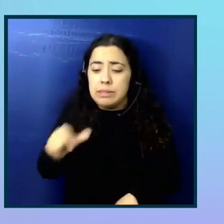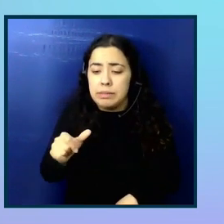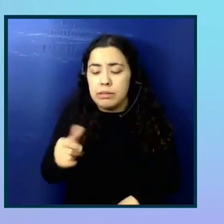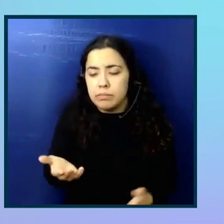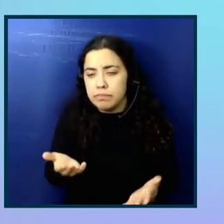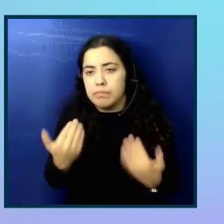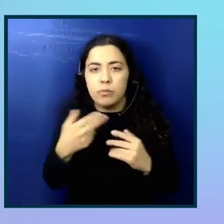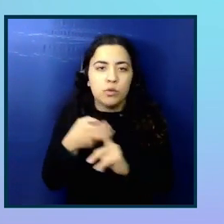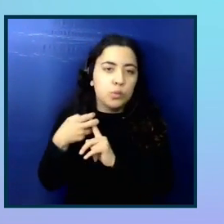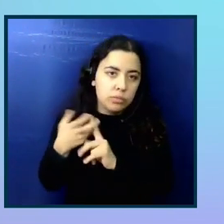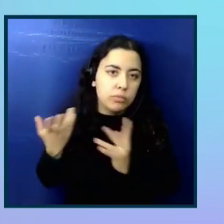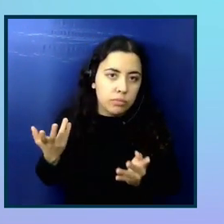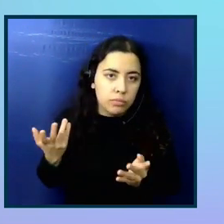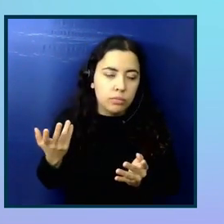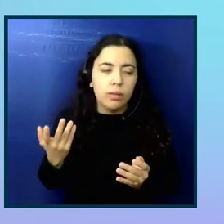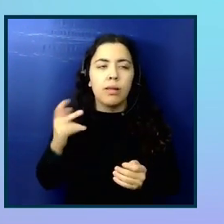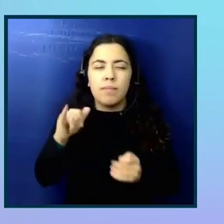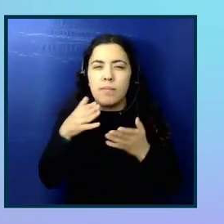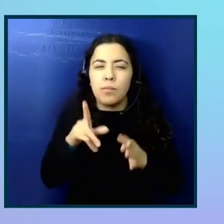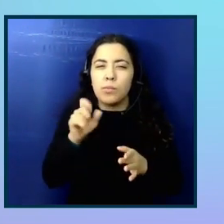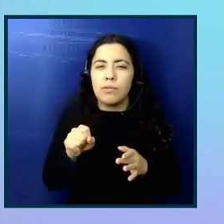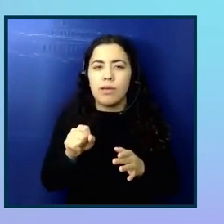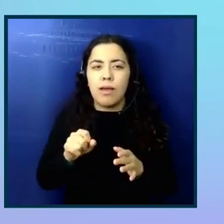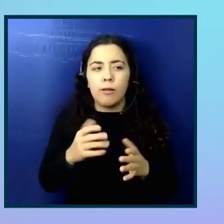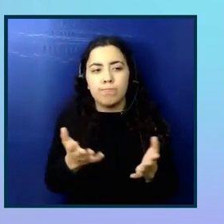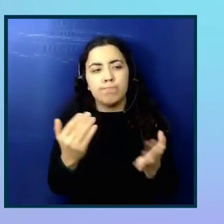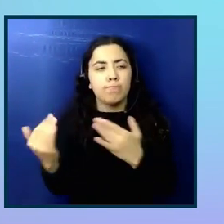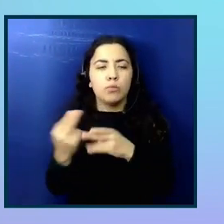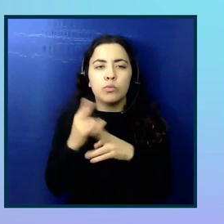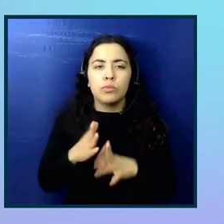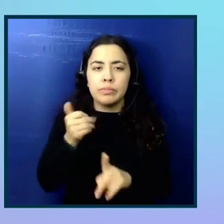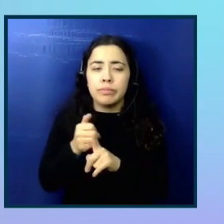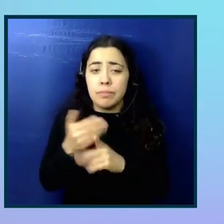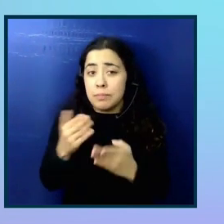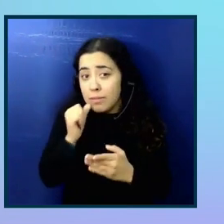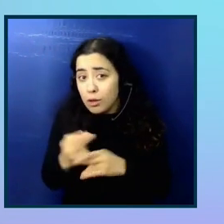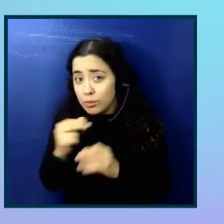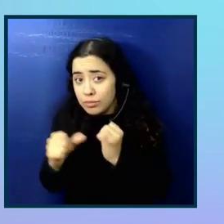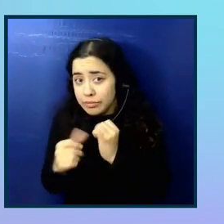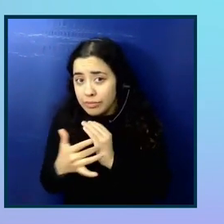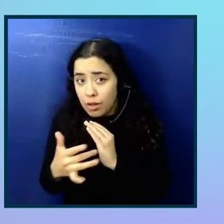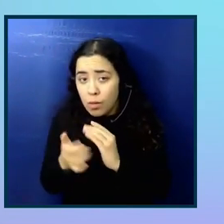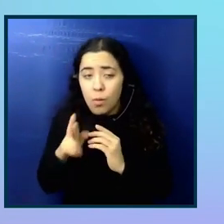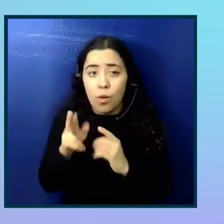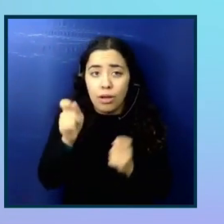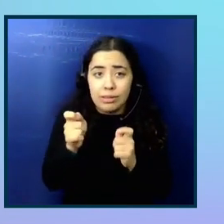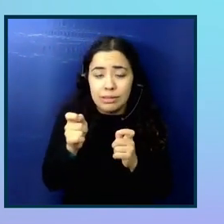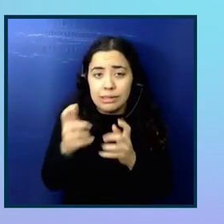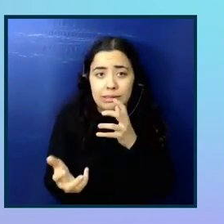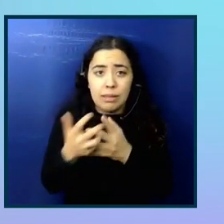that way you can recruit users who may not use assistive technology or adaptive strategies.